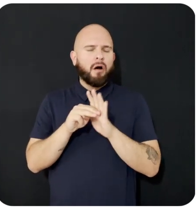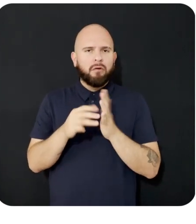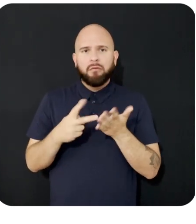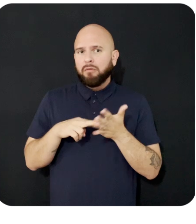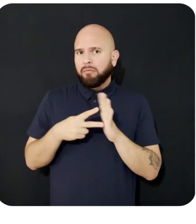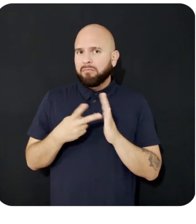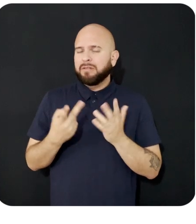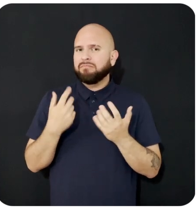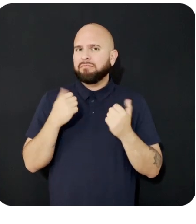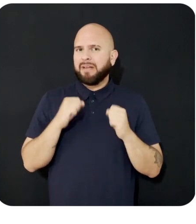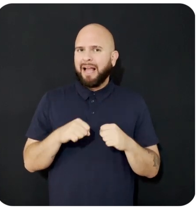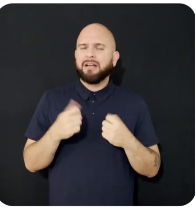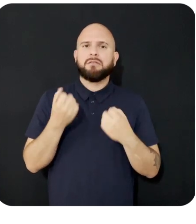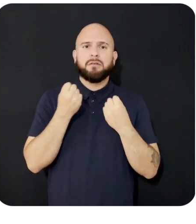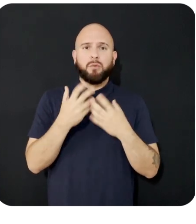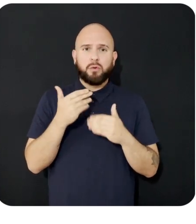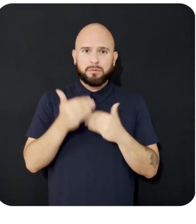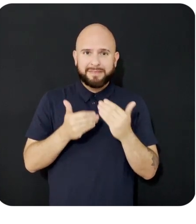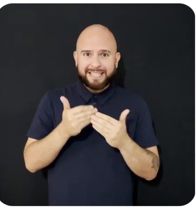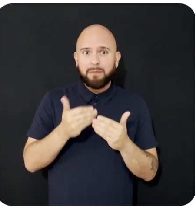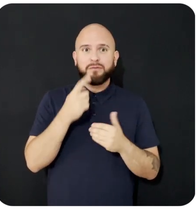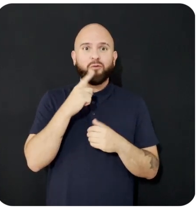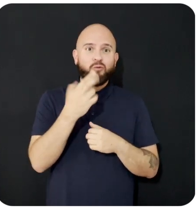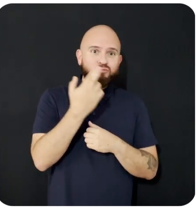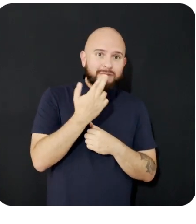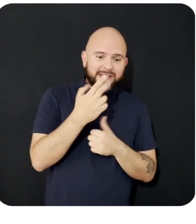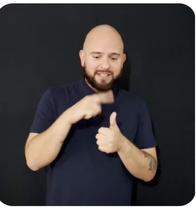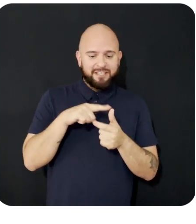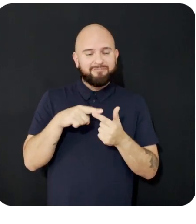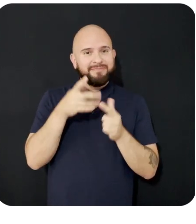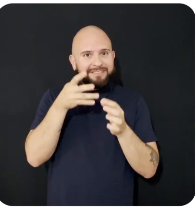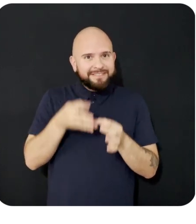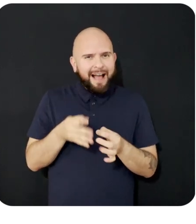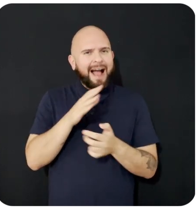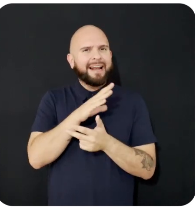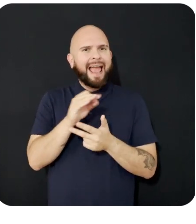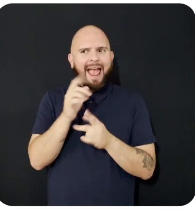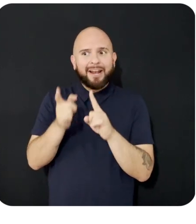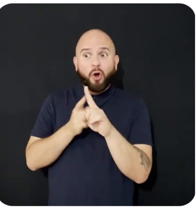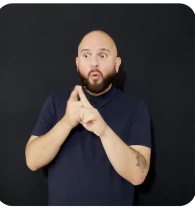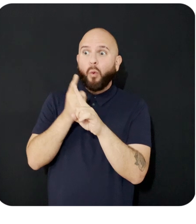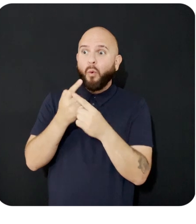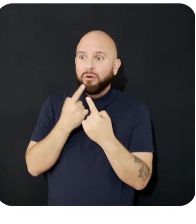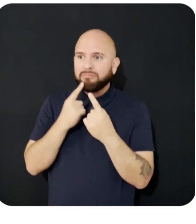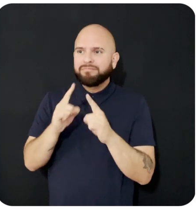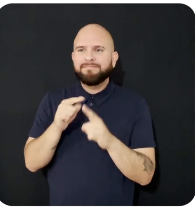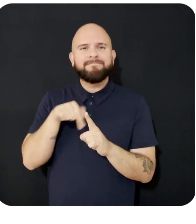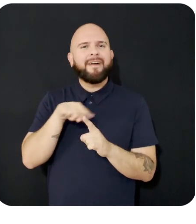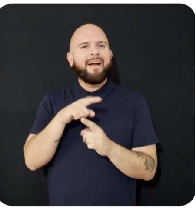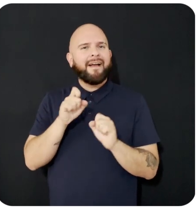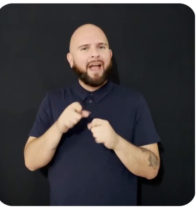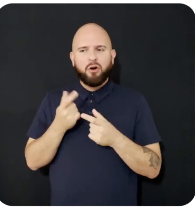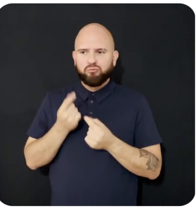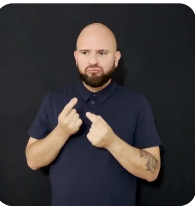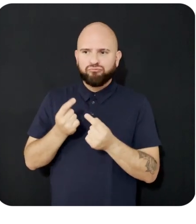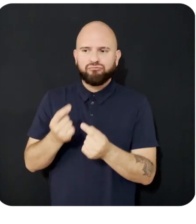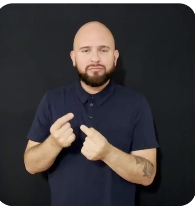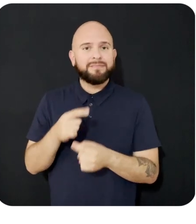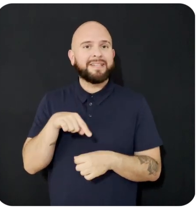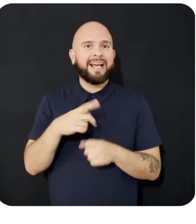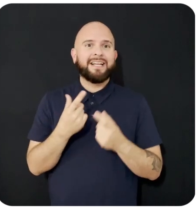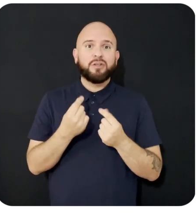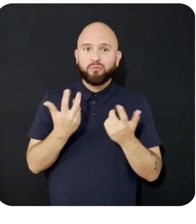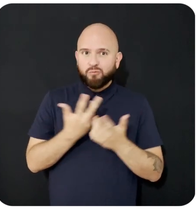reason, decide, and act to achieve goals, leveraging tools, resources, and data to